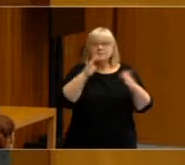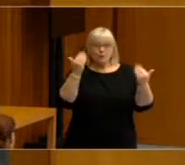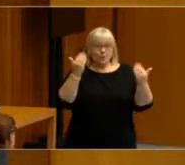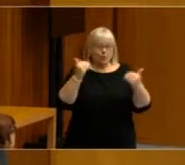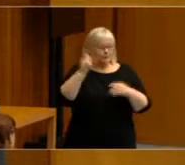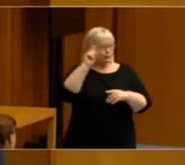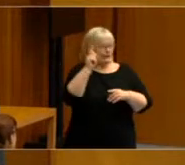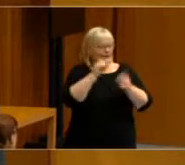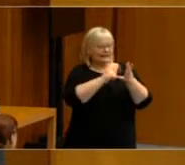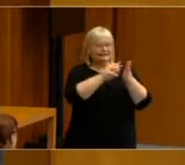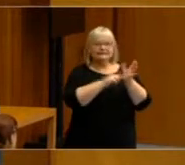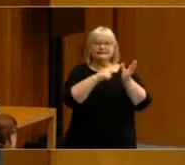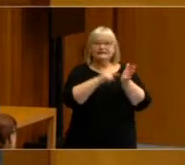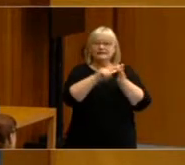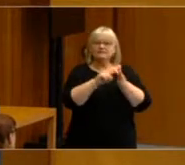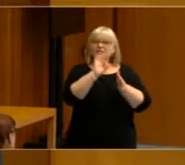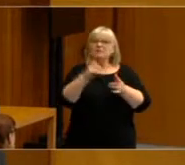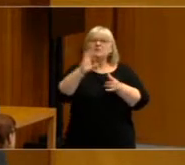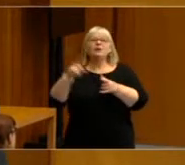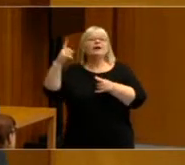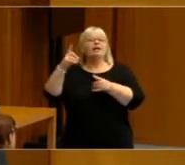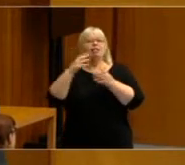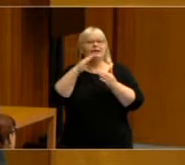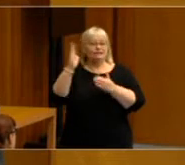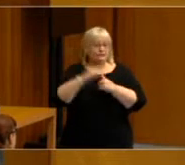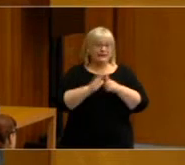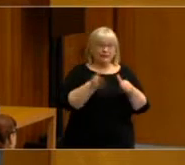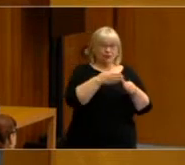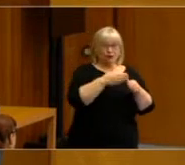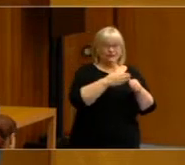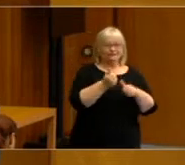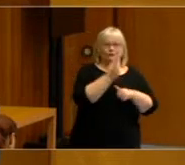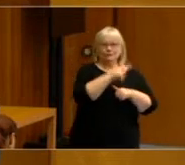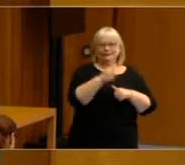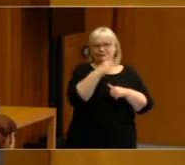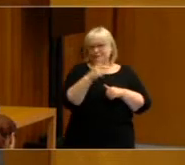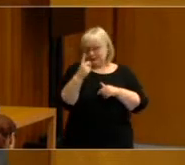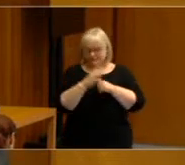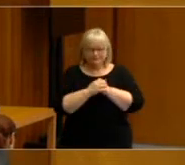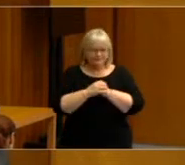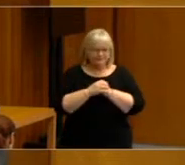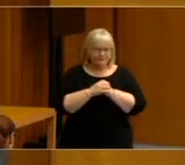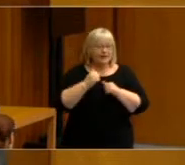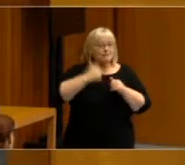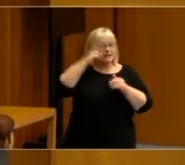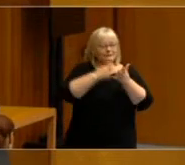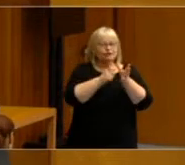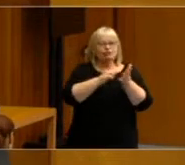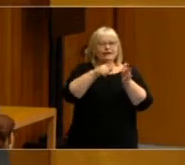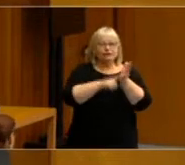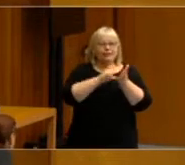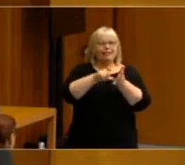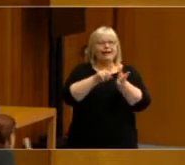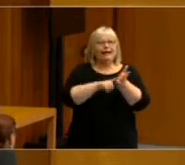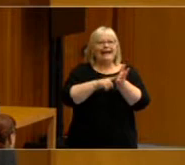today's Senate Occasional Lecture. This is the first in our series for 2021. My name is Rachel Callanan